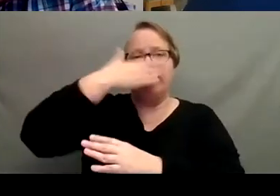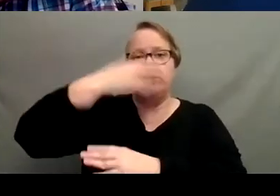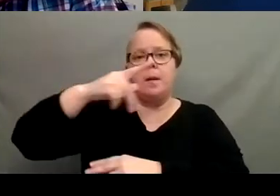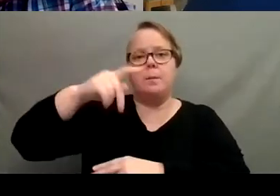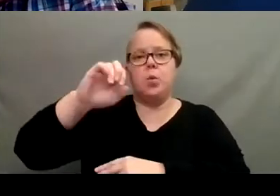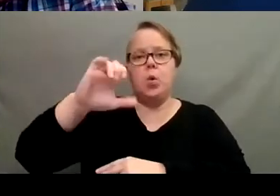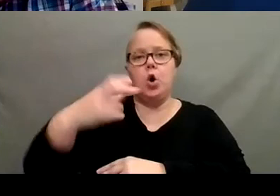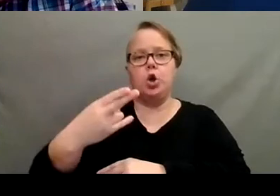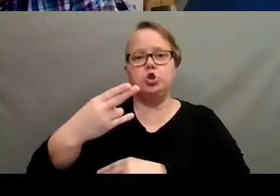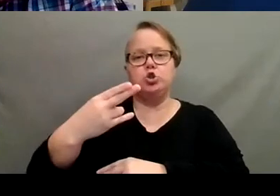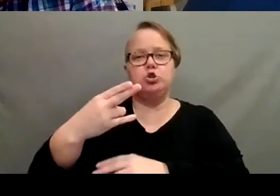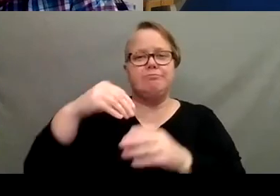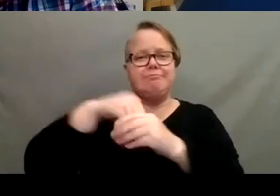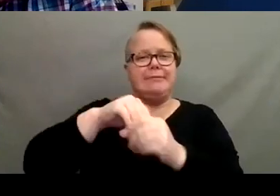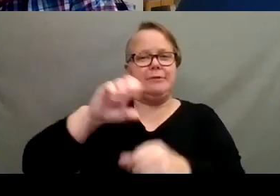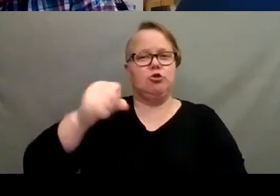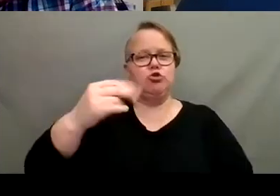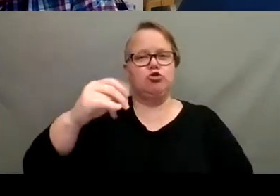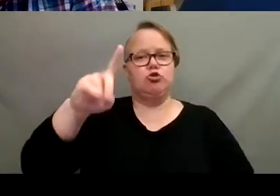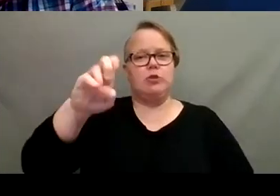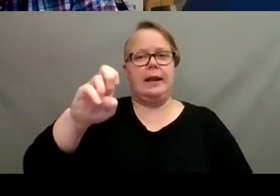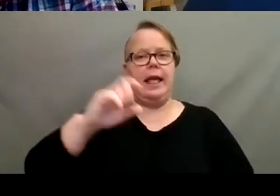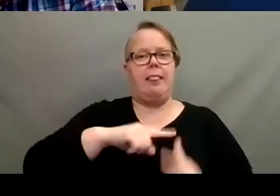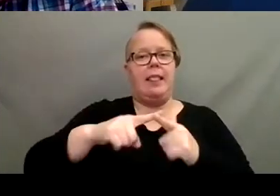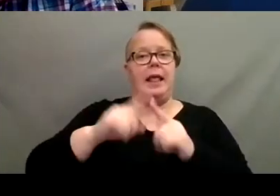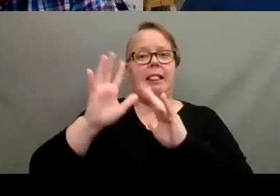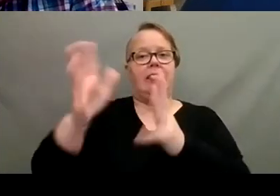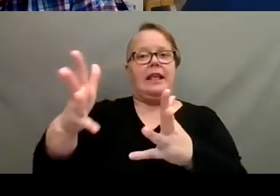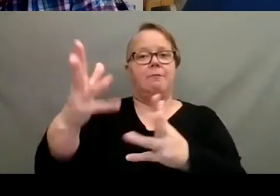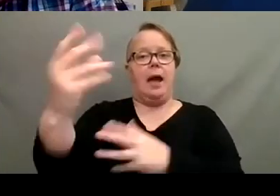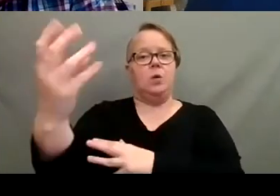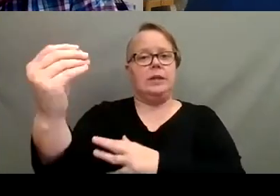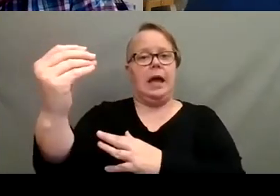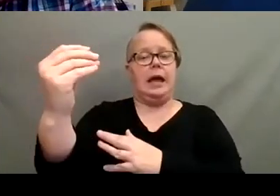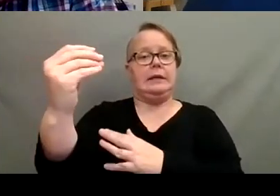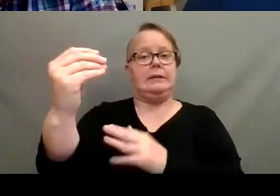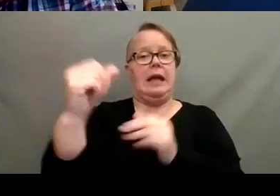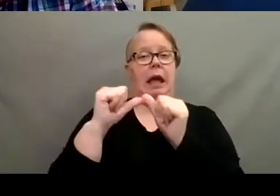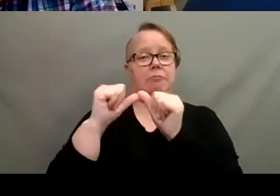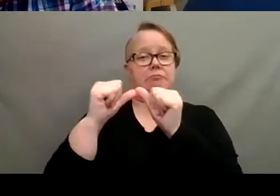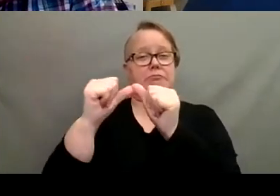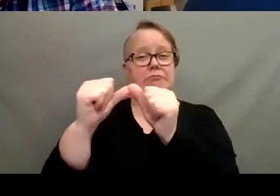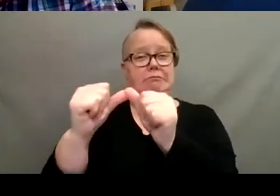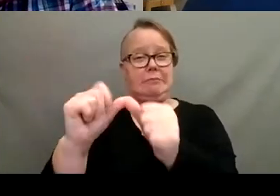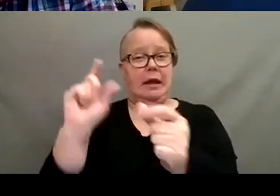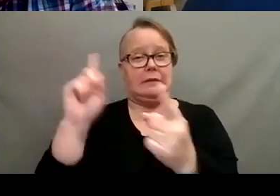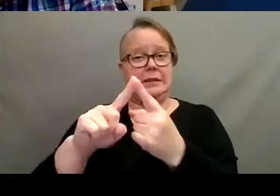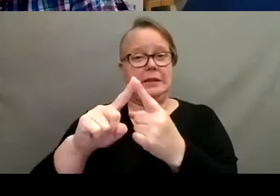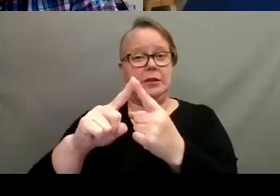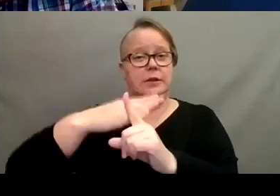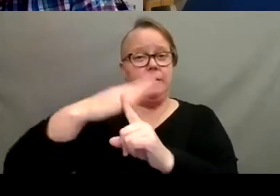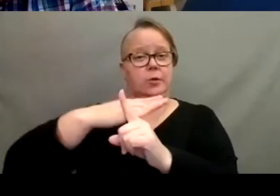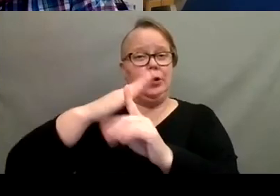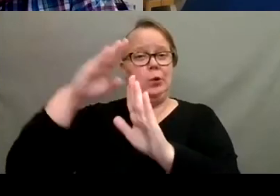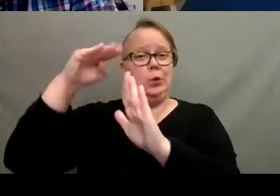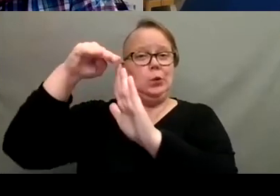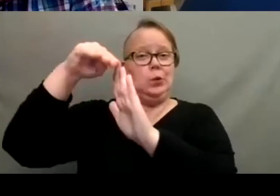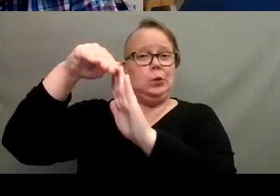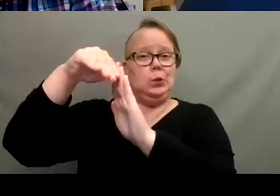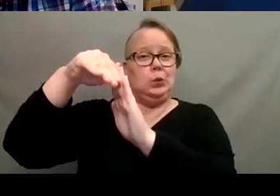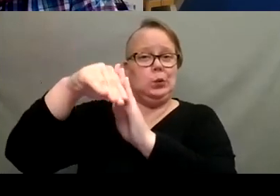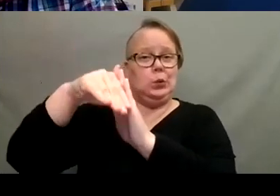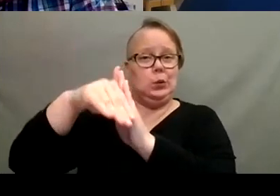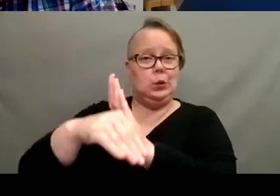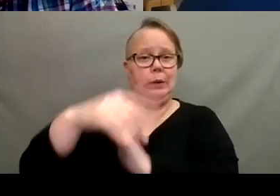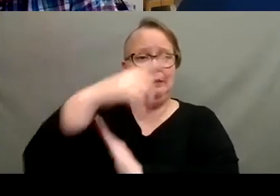shady spot, and then leaving them outside kind of as long as you can until the temperatures get too low. Cause outside they're going to